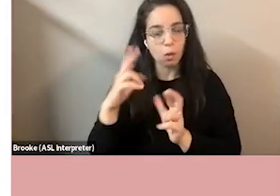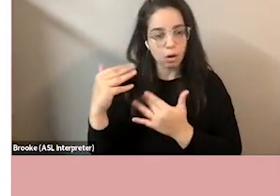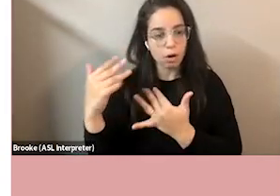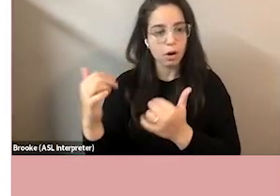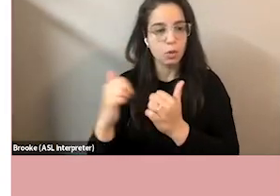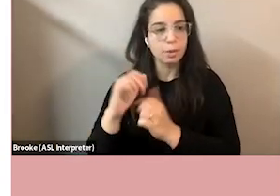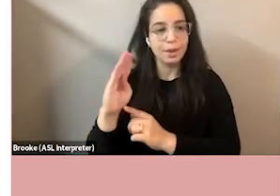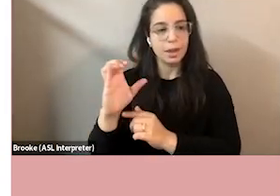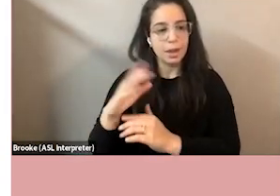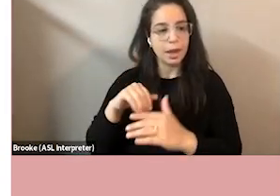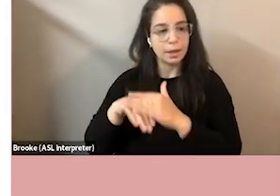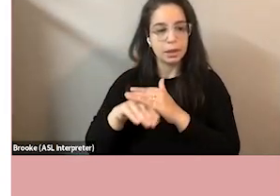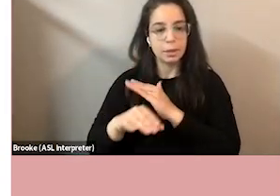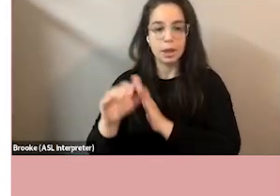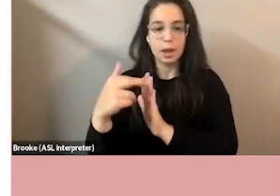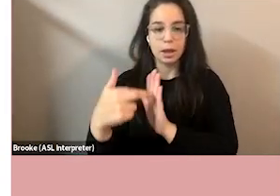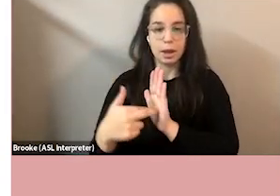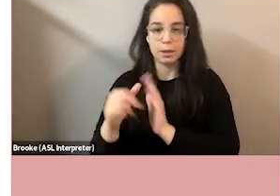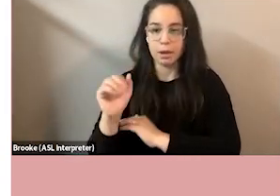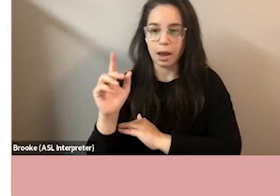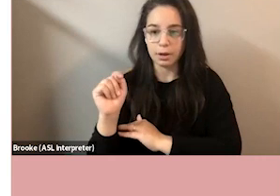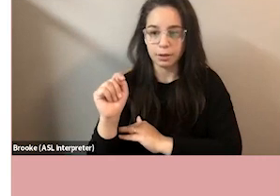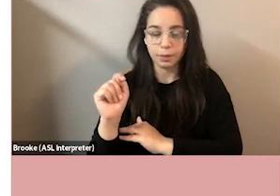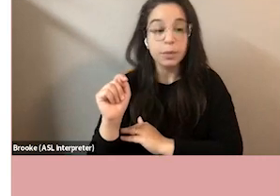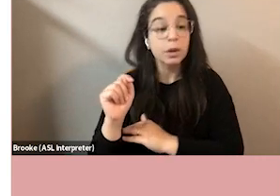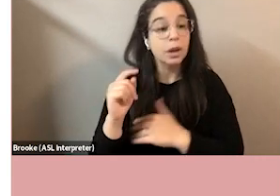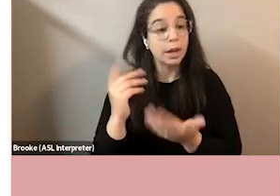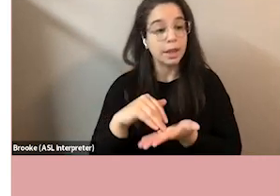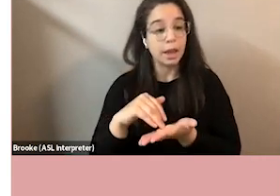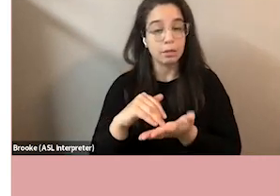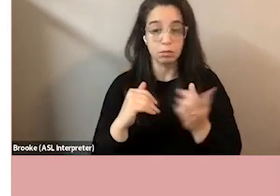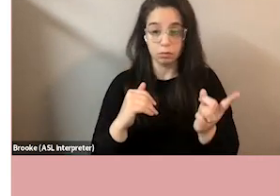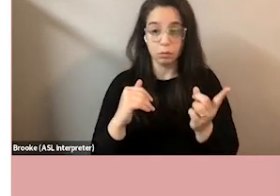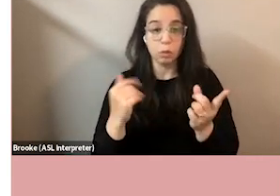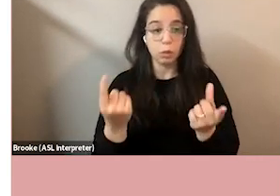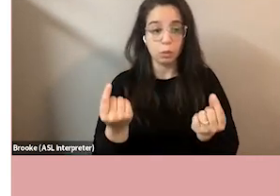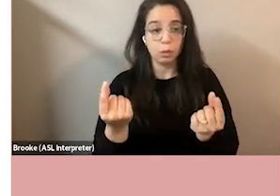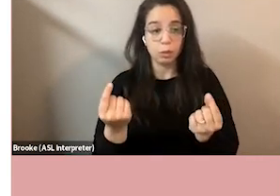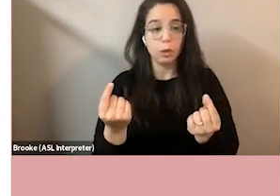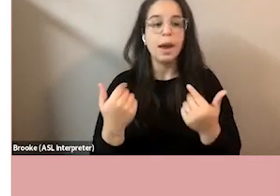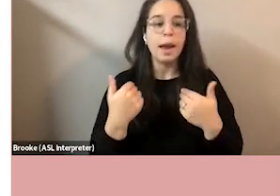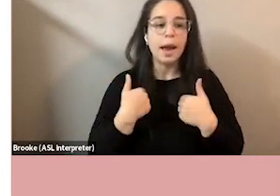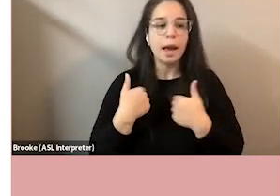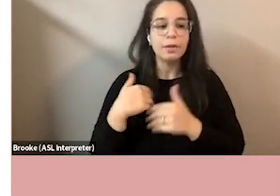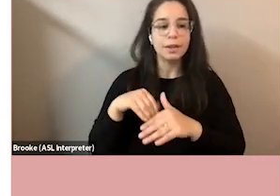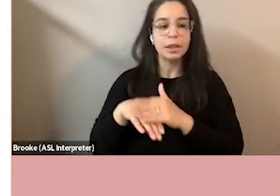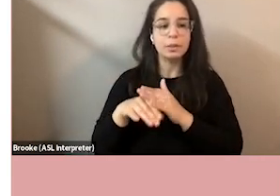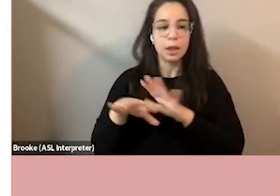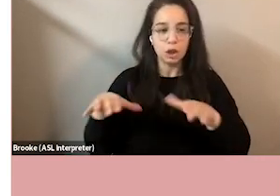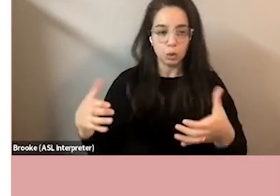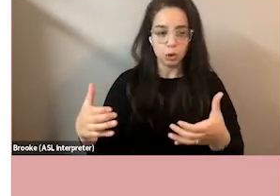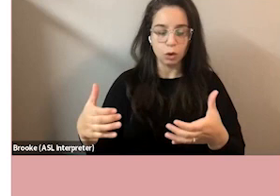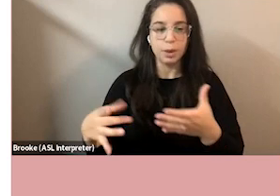bc's accessibility act uh so what we have we've launched an accessibility steering group that is developing